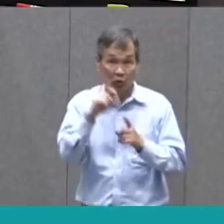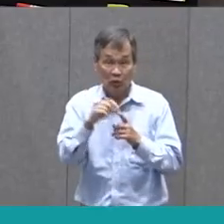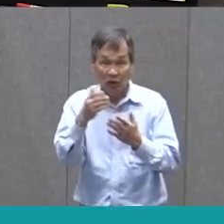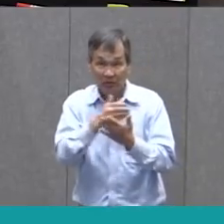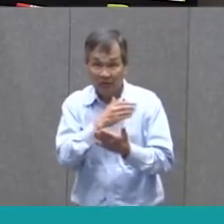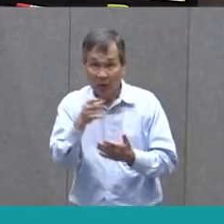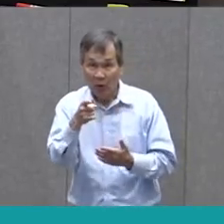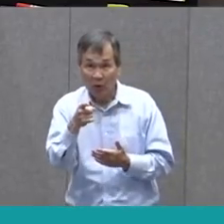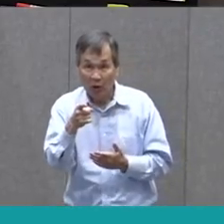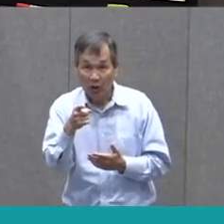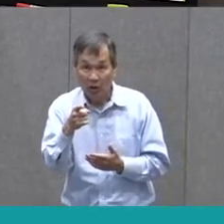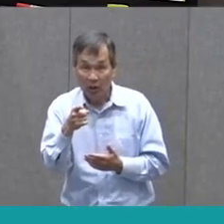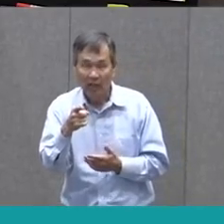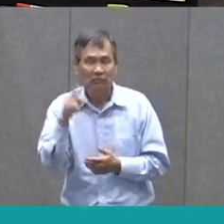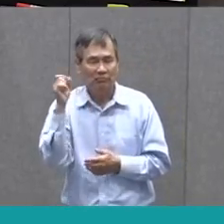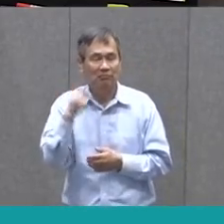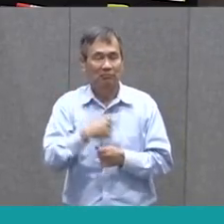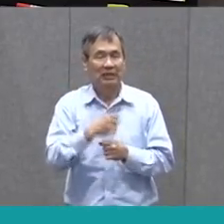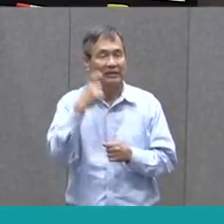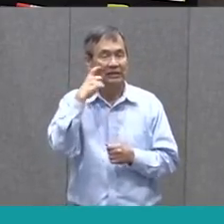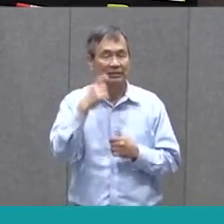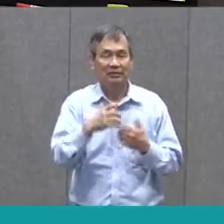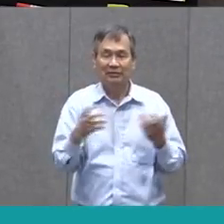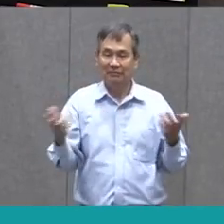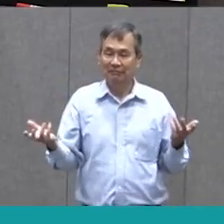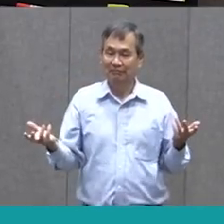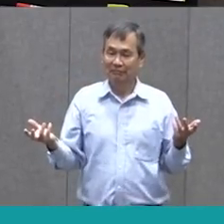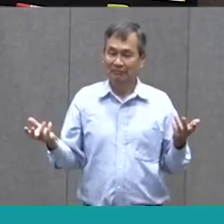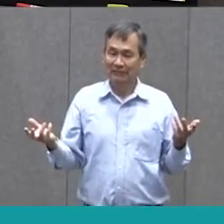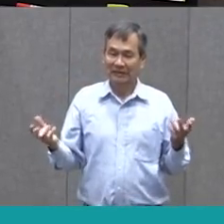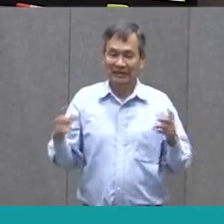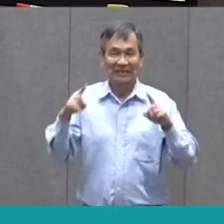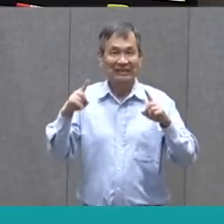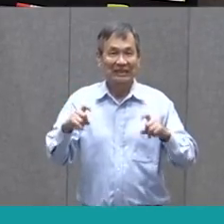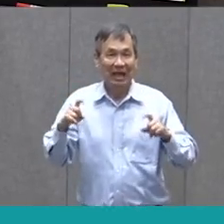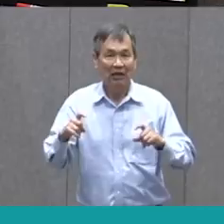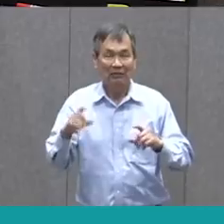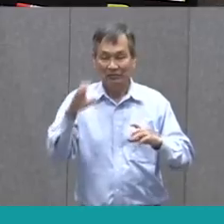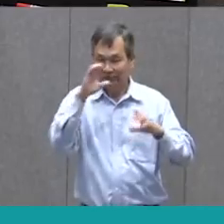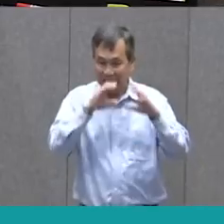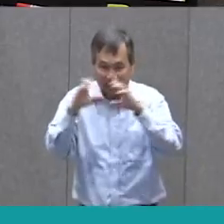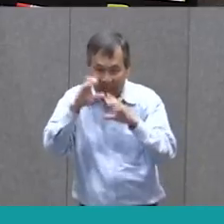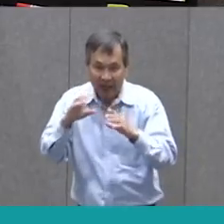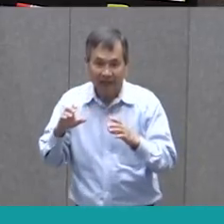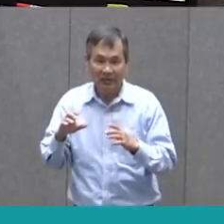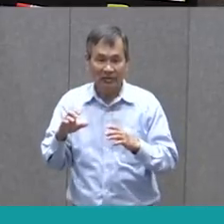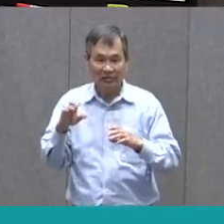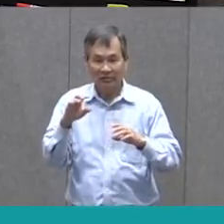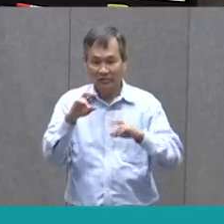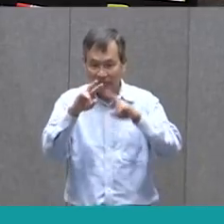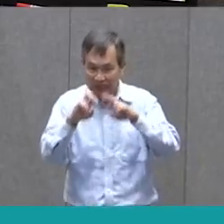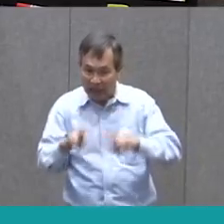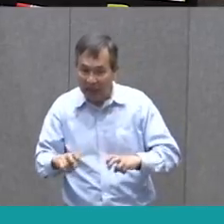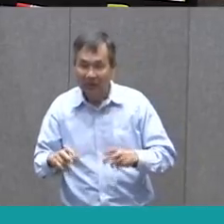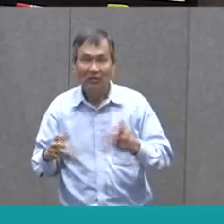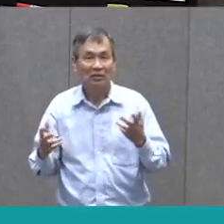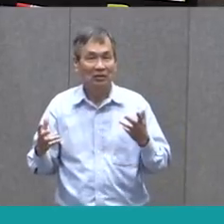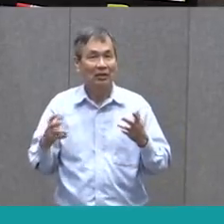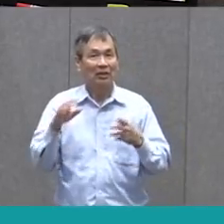I have. That's a word that makes sense. So here I have examine as my next word.